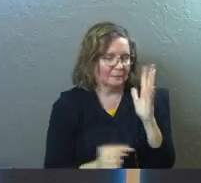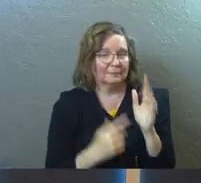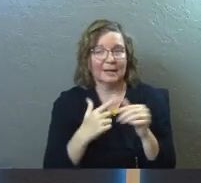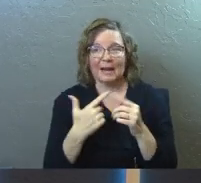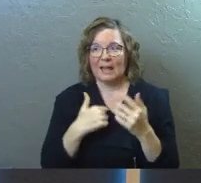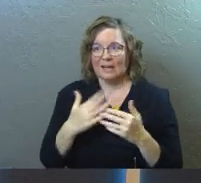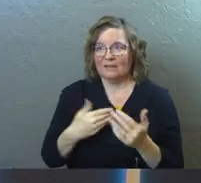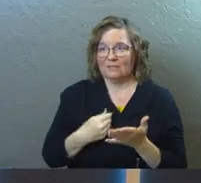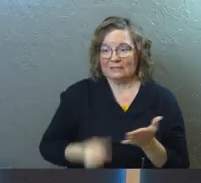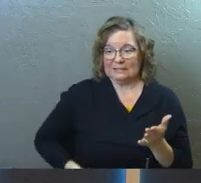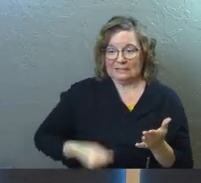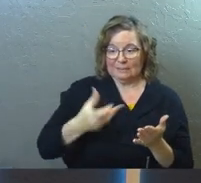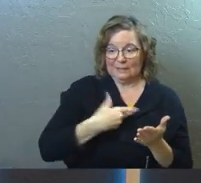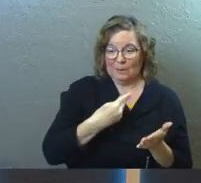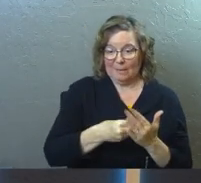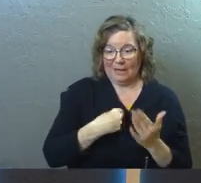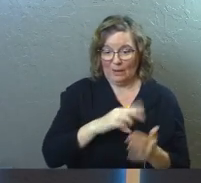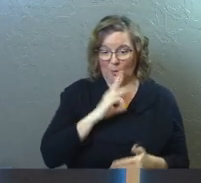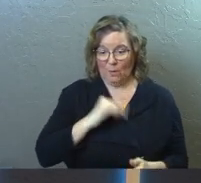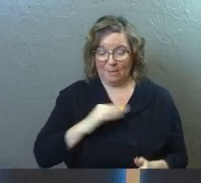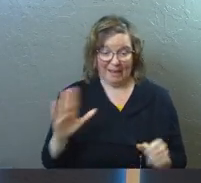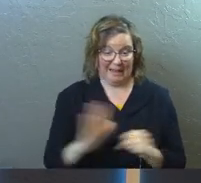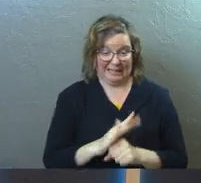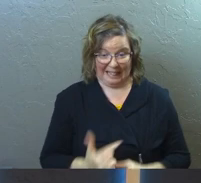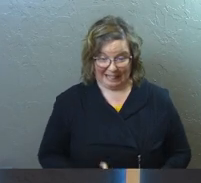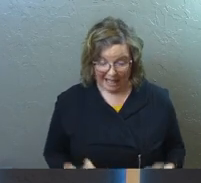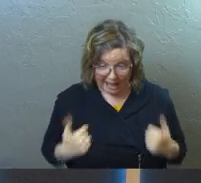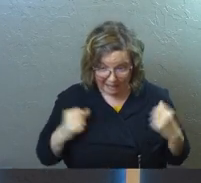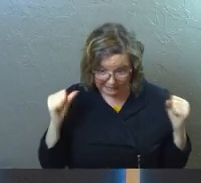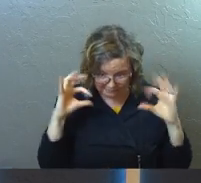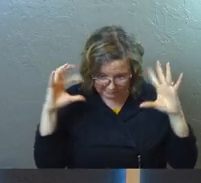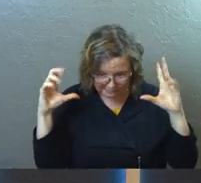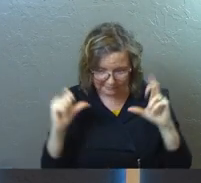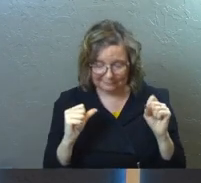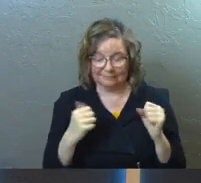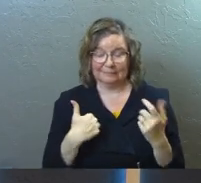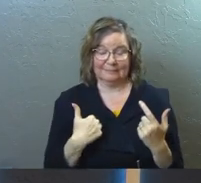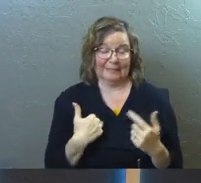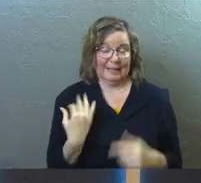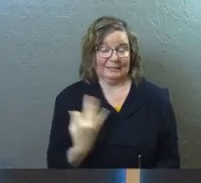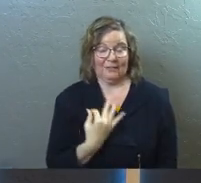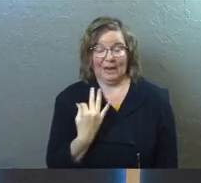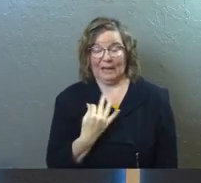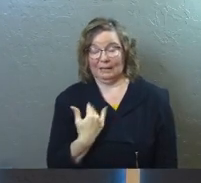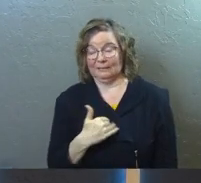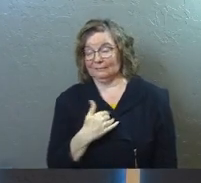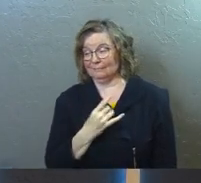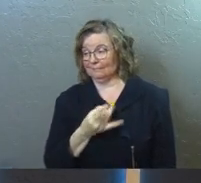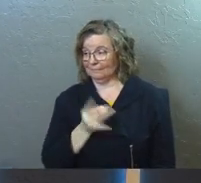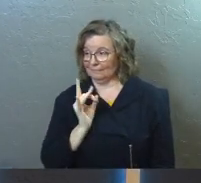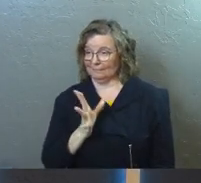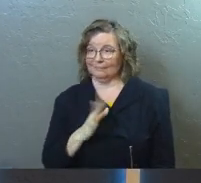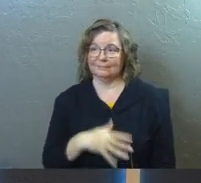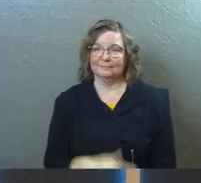stuff. And I've never spent so much at Walmart in my entire life as Friday. Oh,